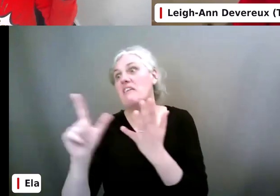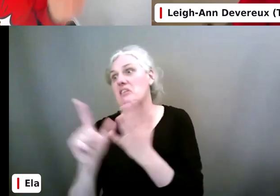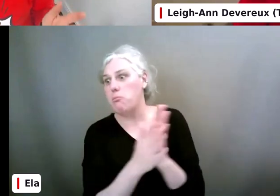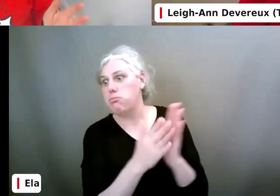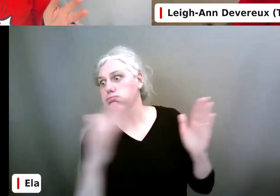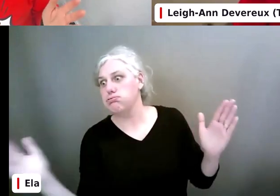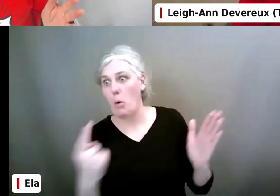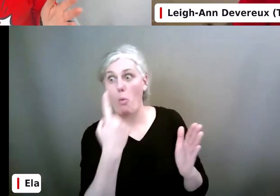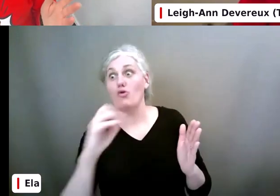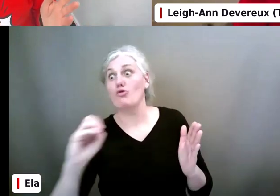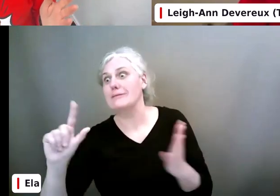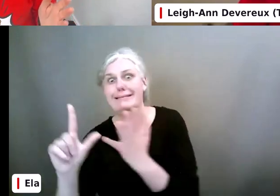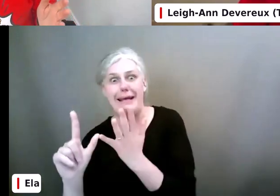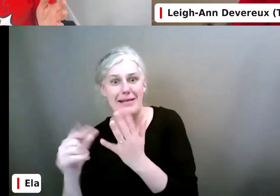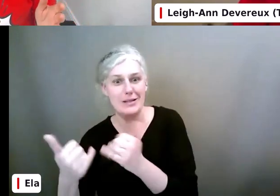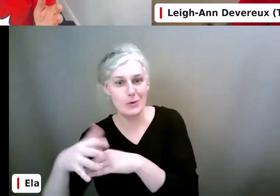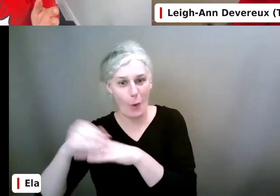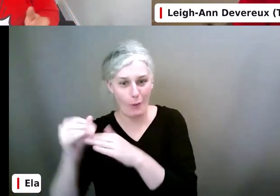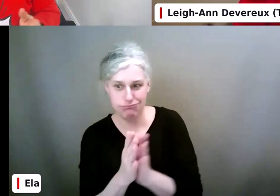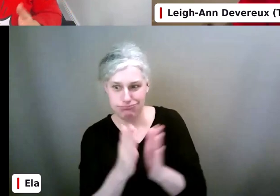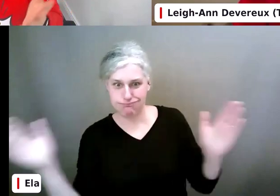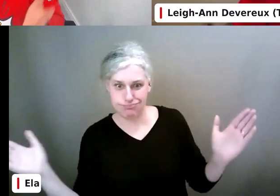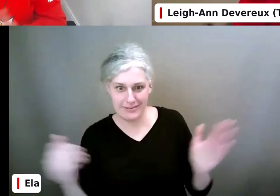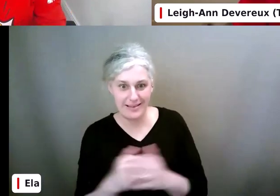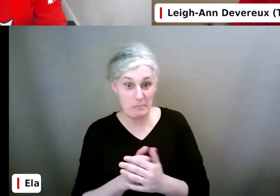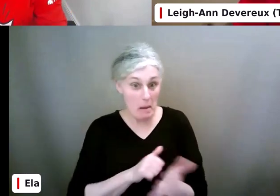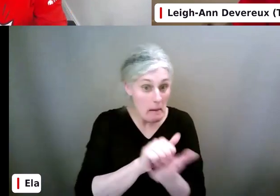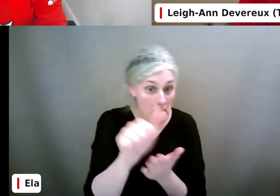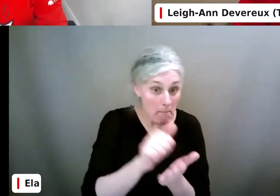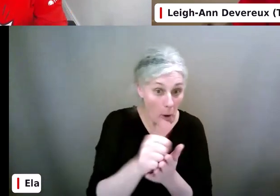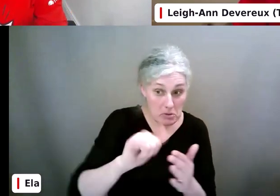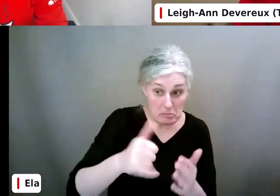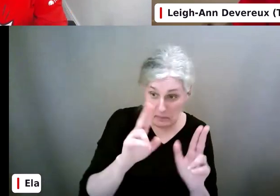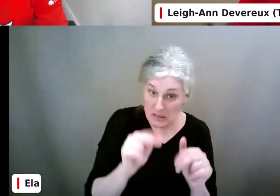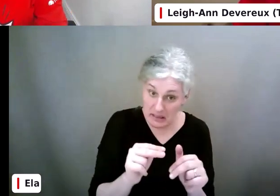107. And they may publish it someday and it'd be a book.